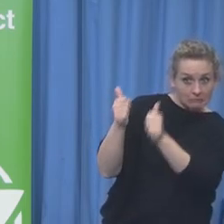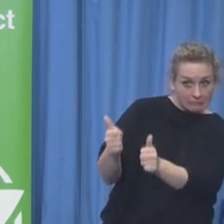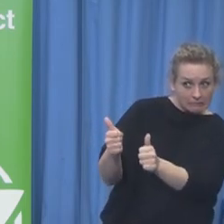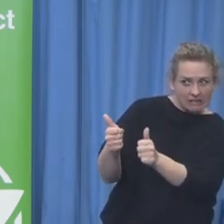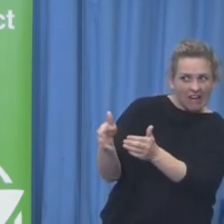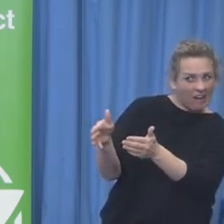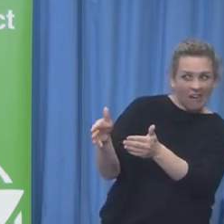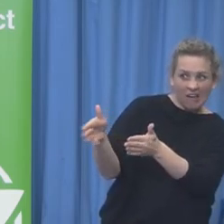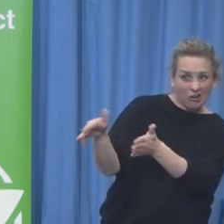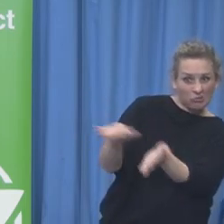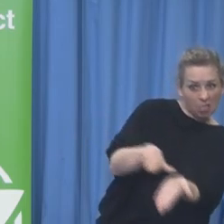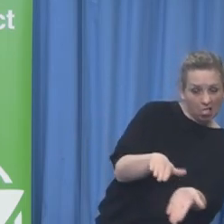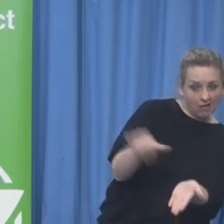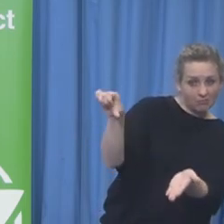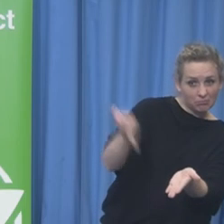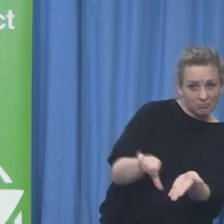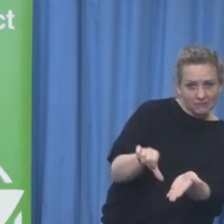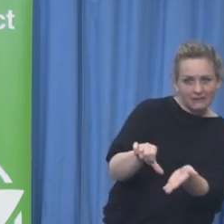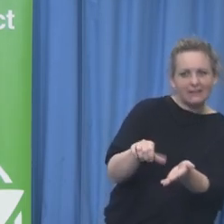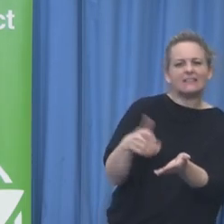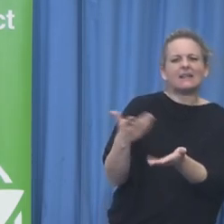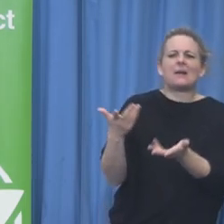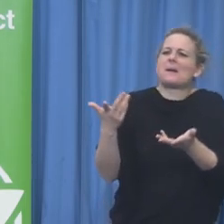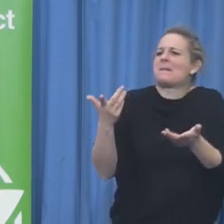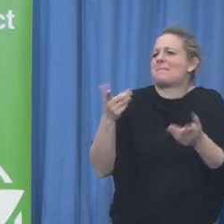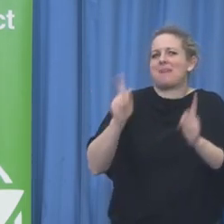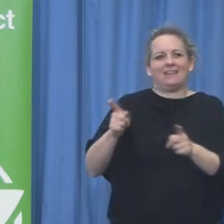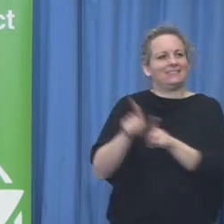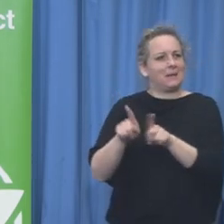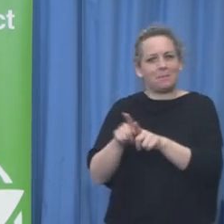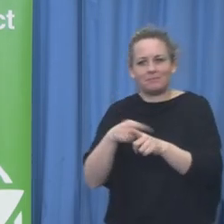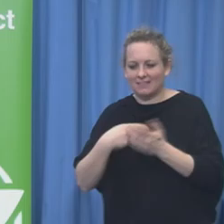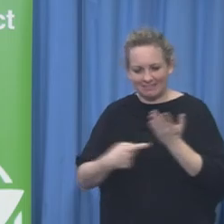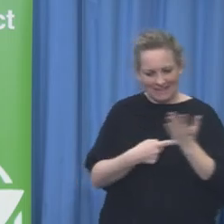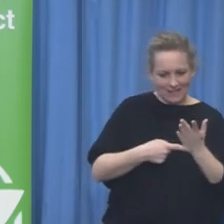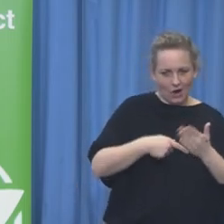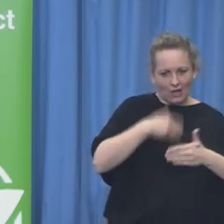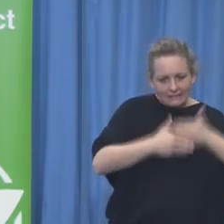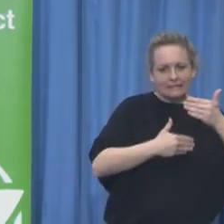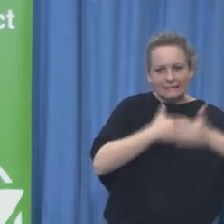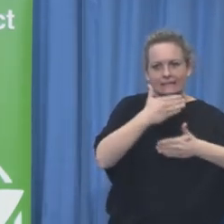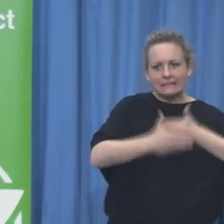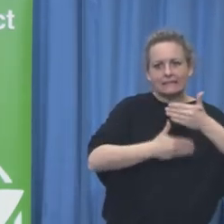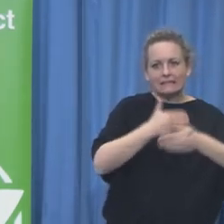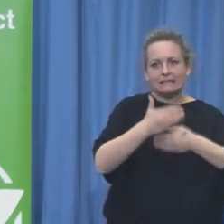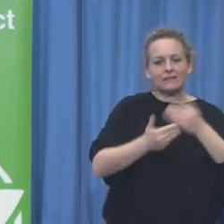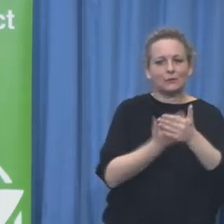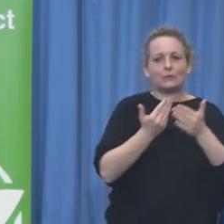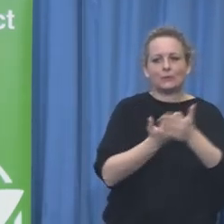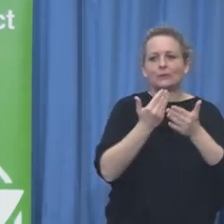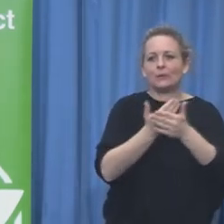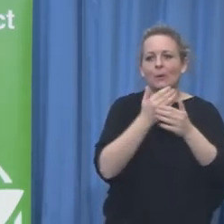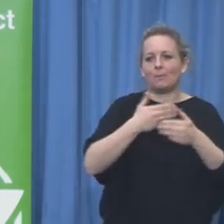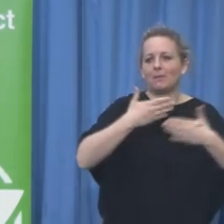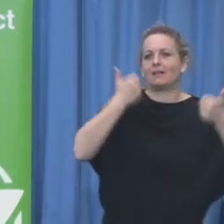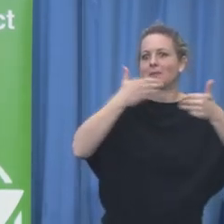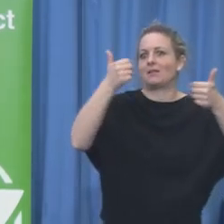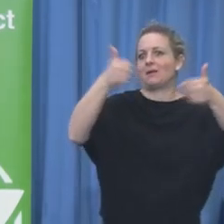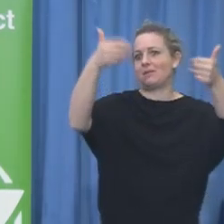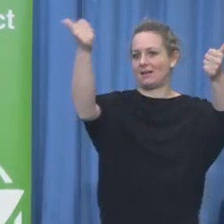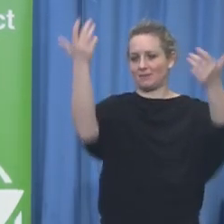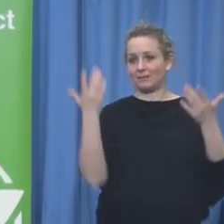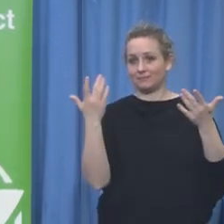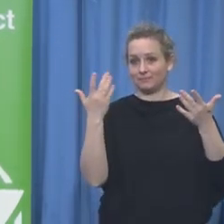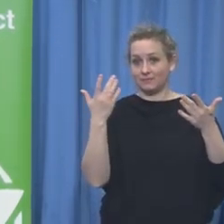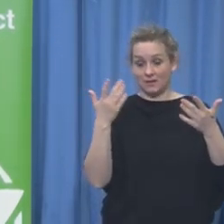That's how it works in the technology world. We use the same principle here. Iterative design, iterative development. We did a pilot. We figured